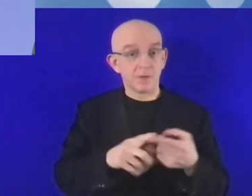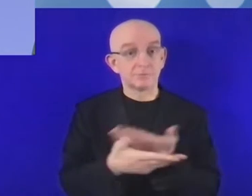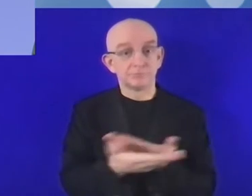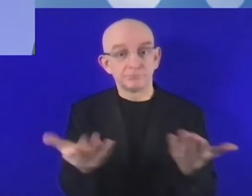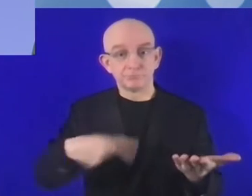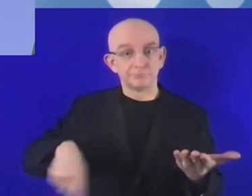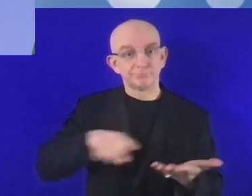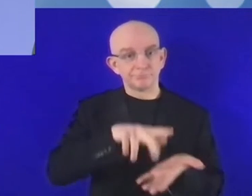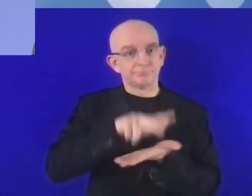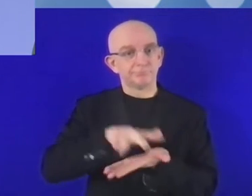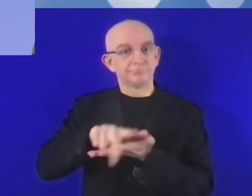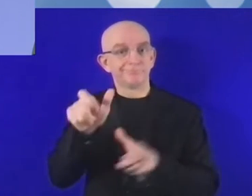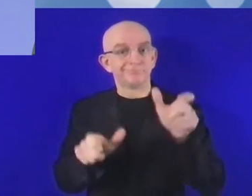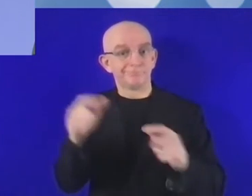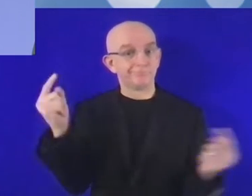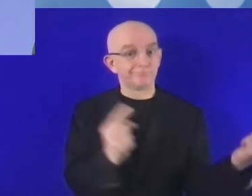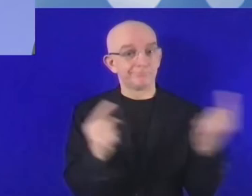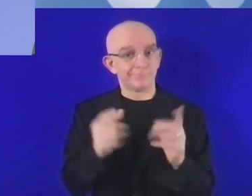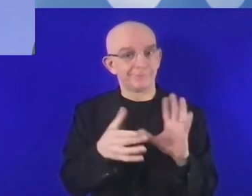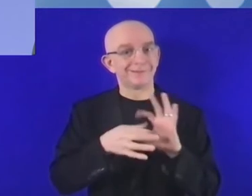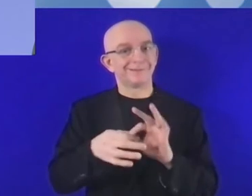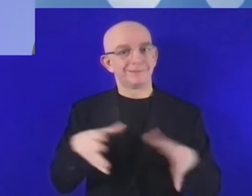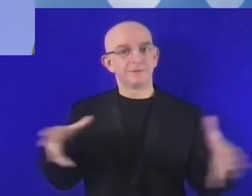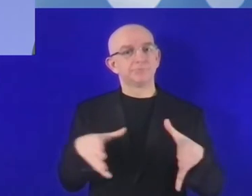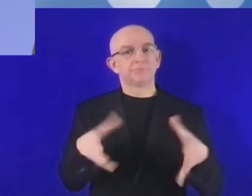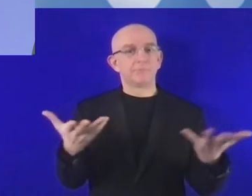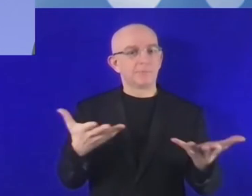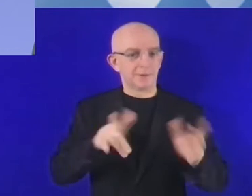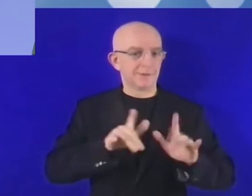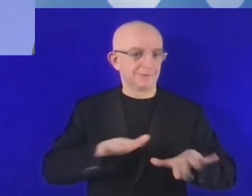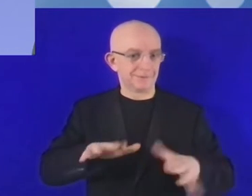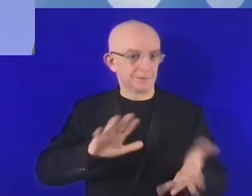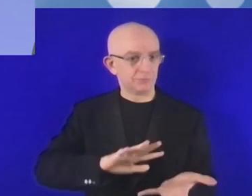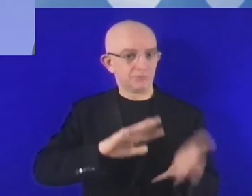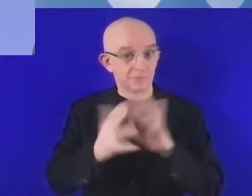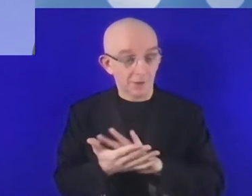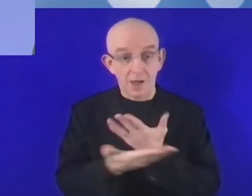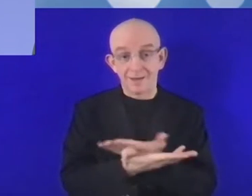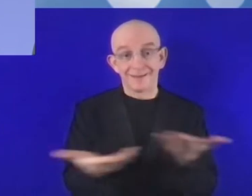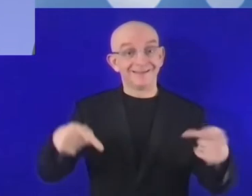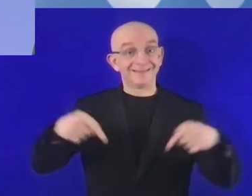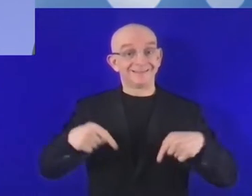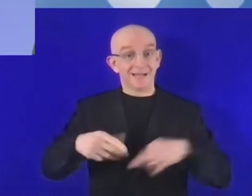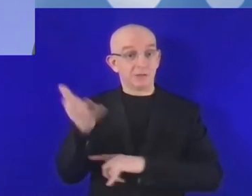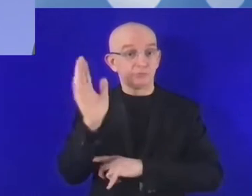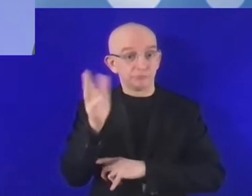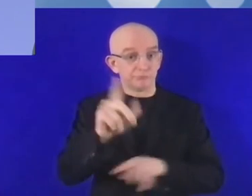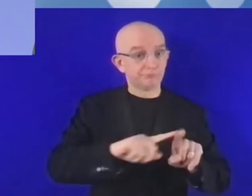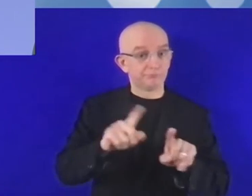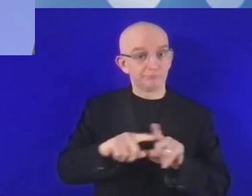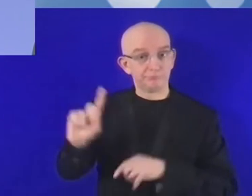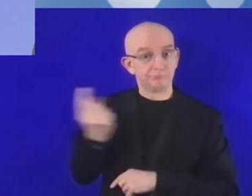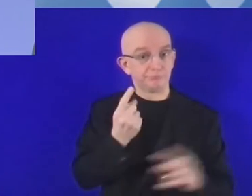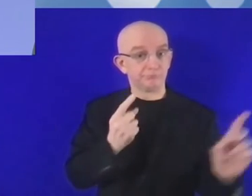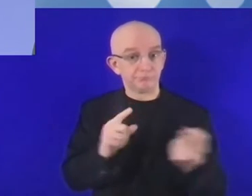have all the panelists on site with us on the stage. So we are really, really very happy and really appreciated that you are together with us on the stage.